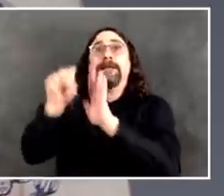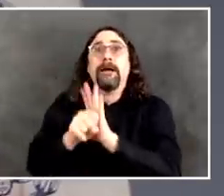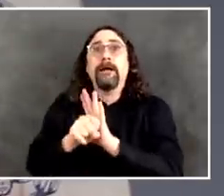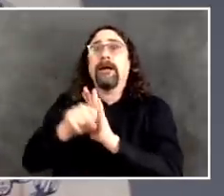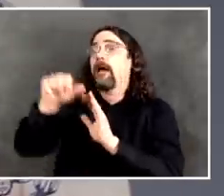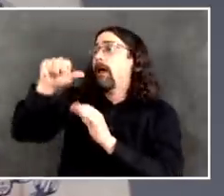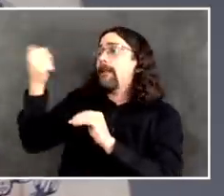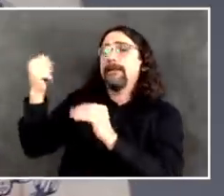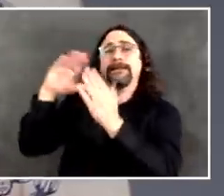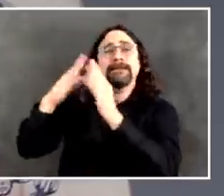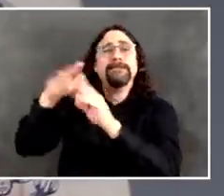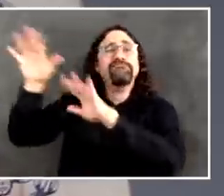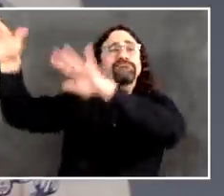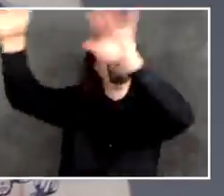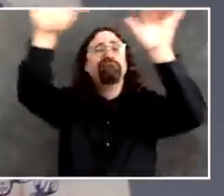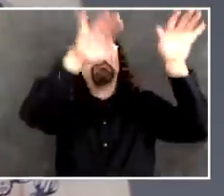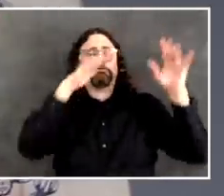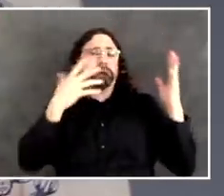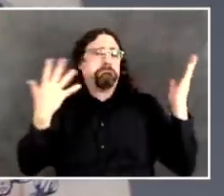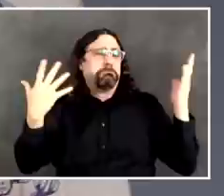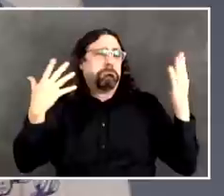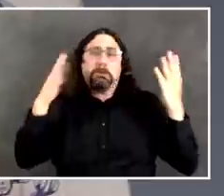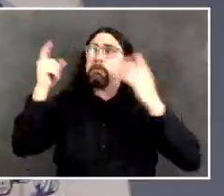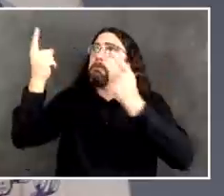of states are rushing to reopen.